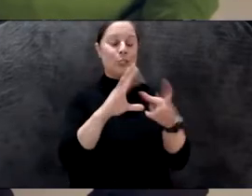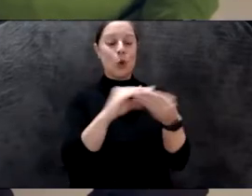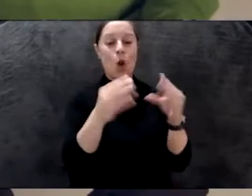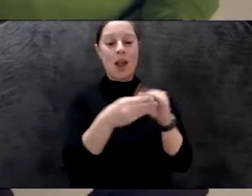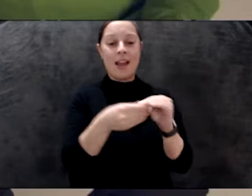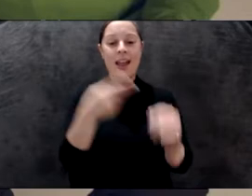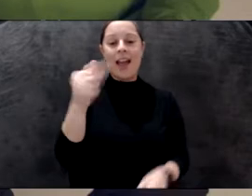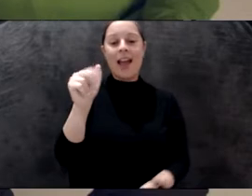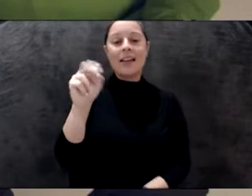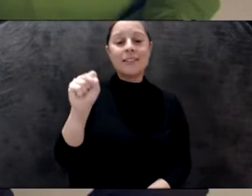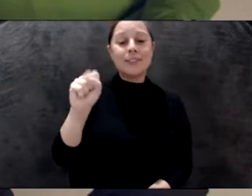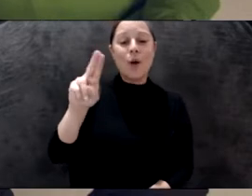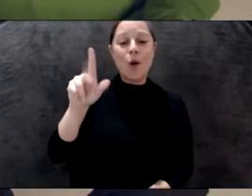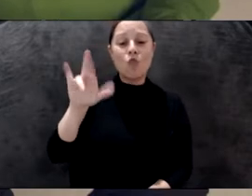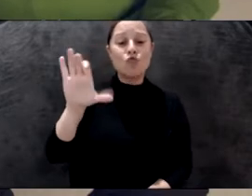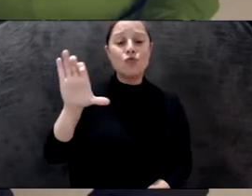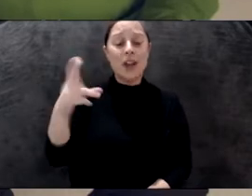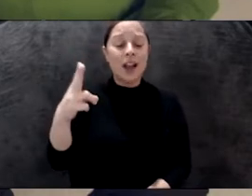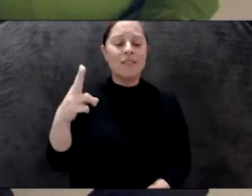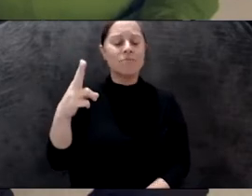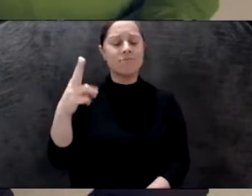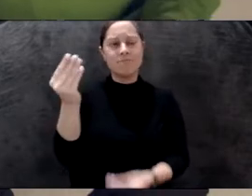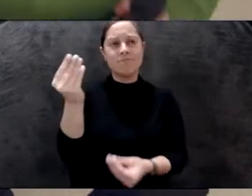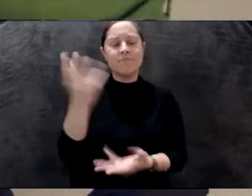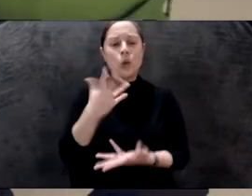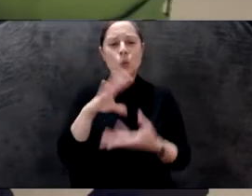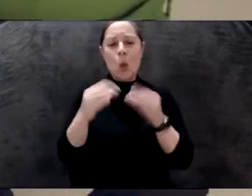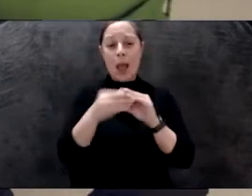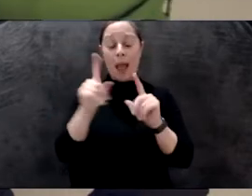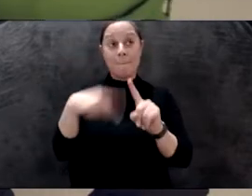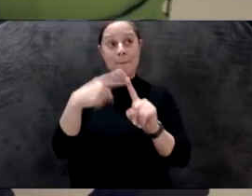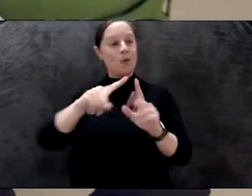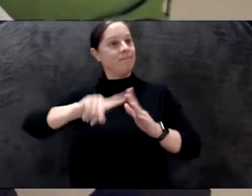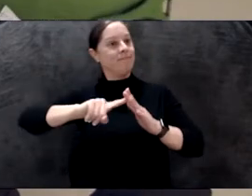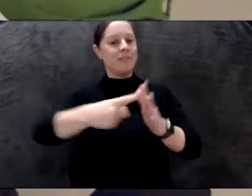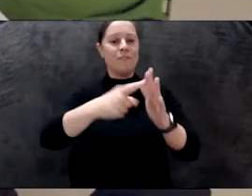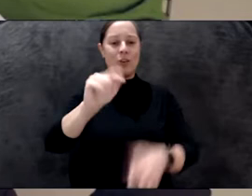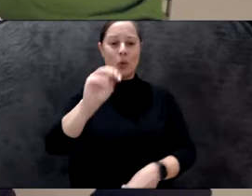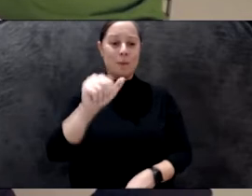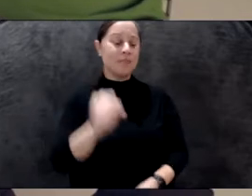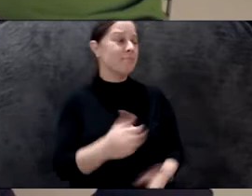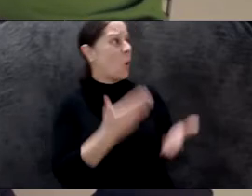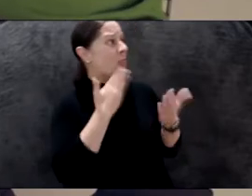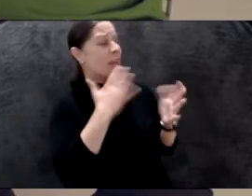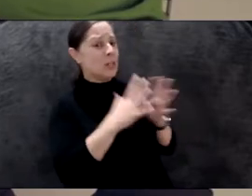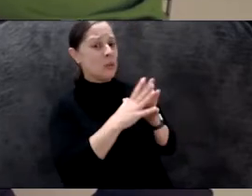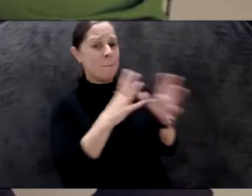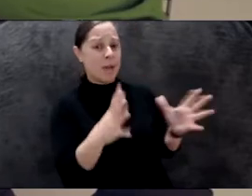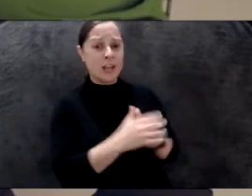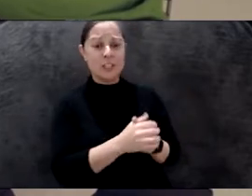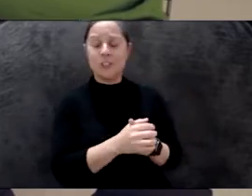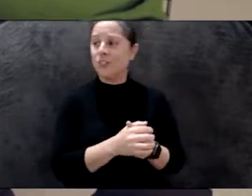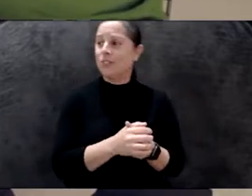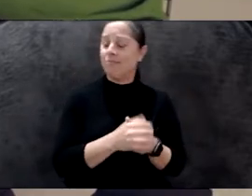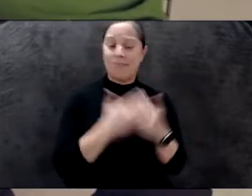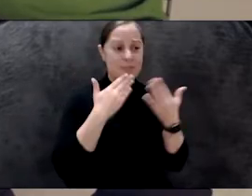take us through that story of Thomas's beginning. Thank you so much, Emma. Thank you so much, Thomas. Actually, I thought it would